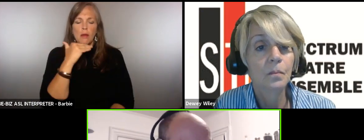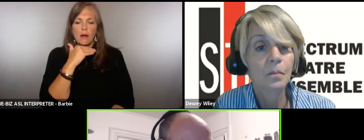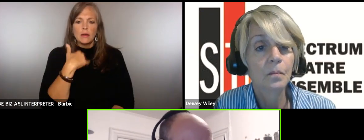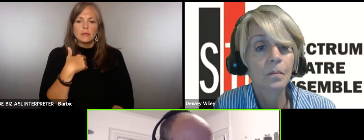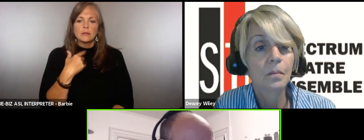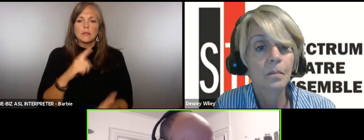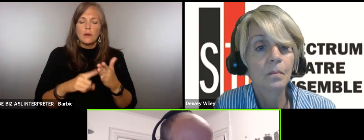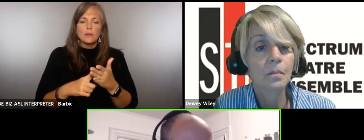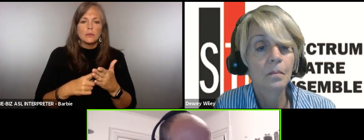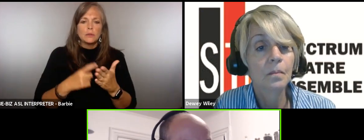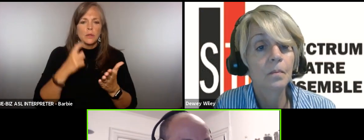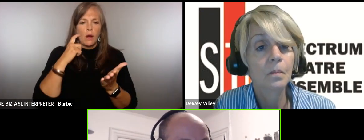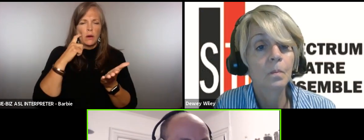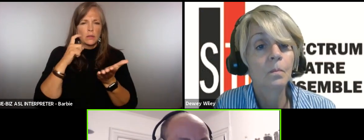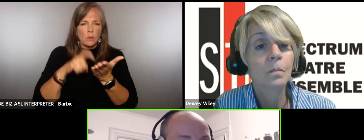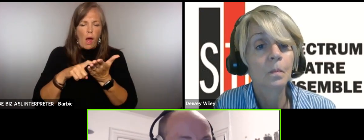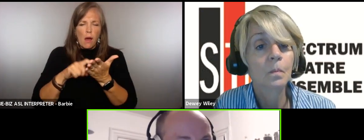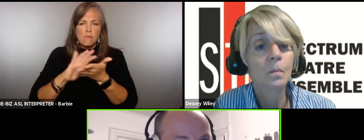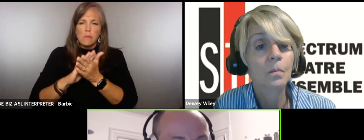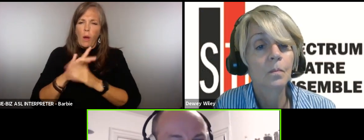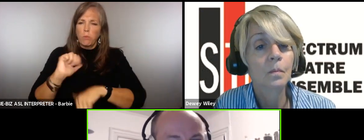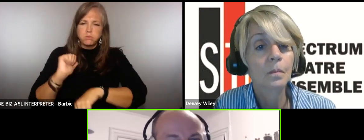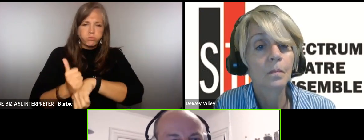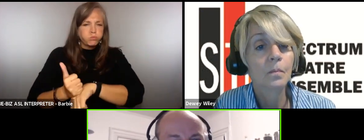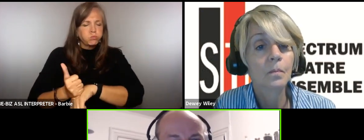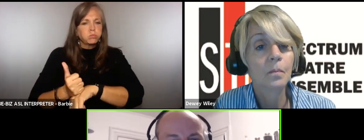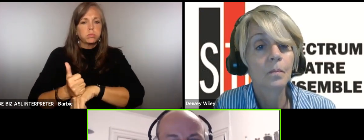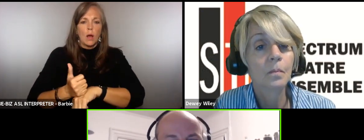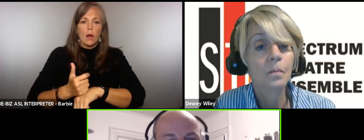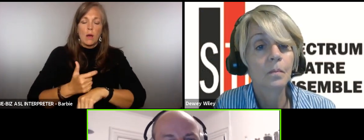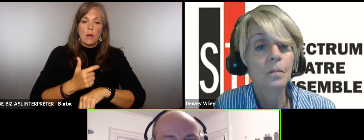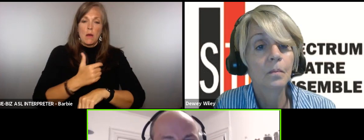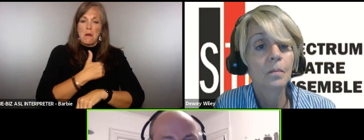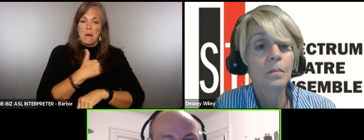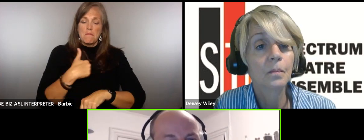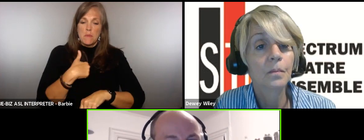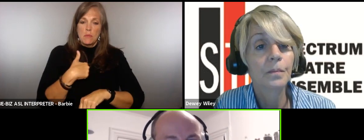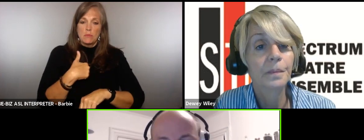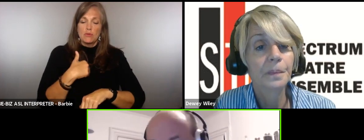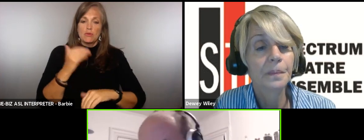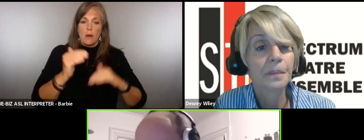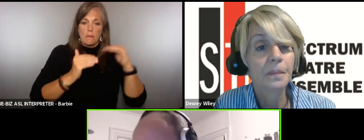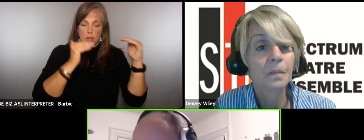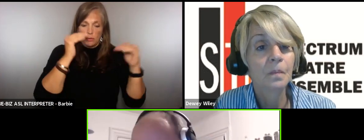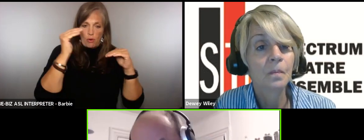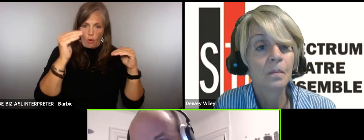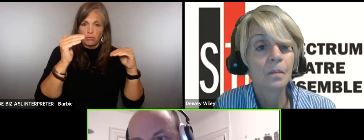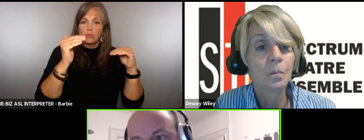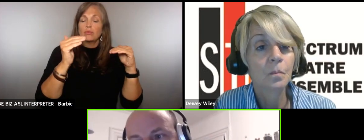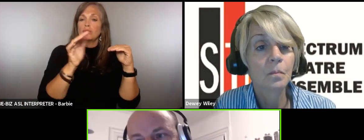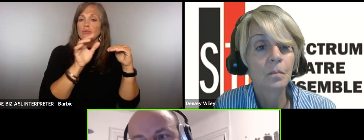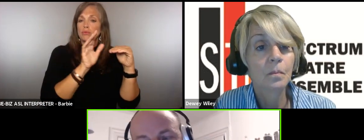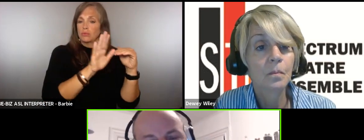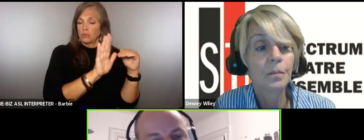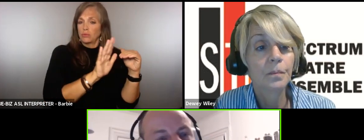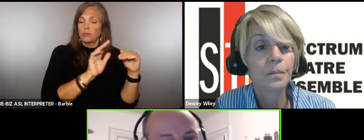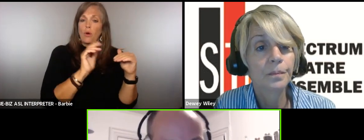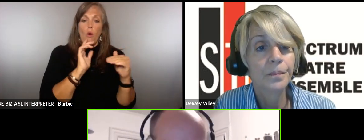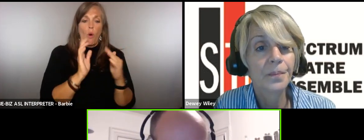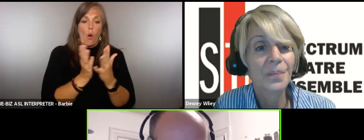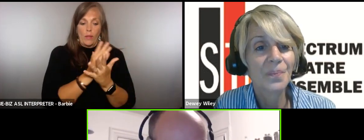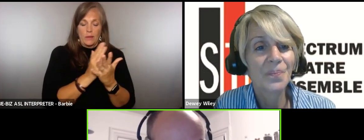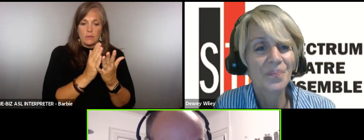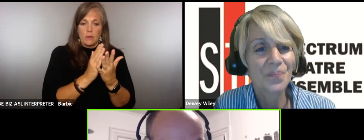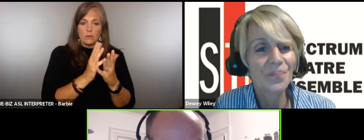crystallize for me because when I'm running the largest membership organization for adults on the spectrum in the world and everybody's talking about how they felt